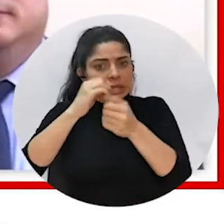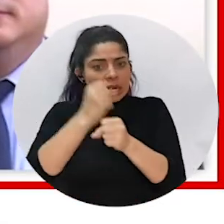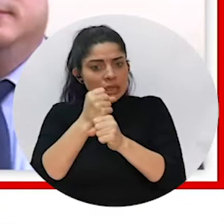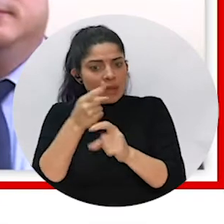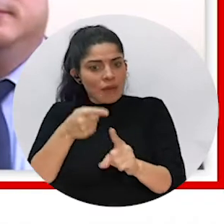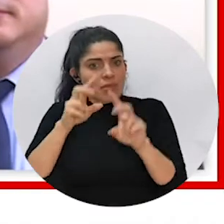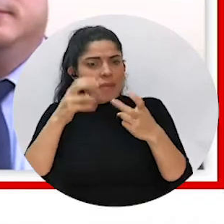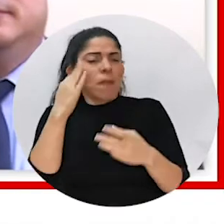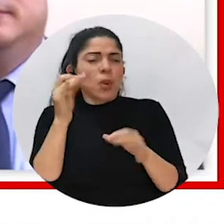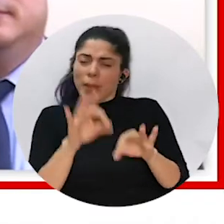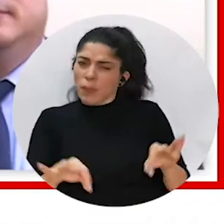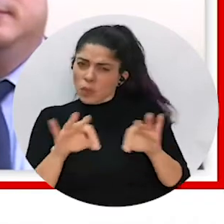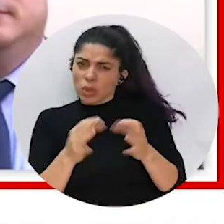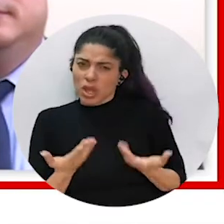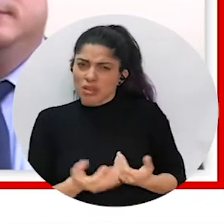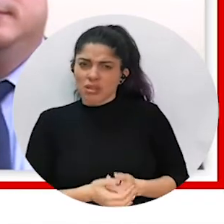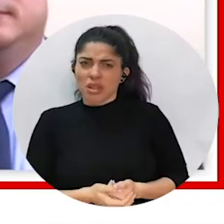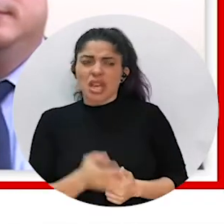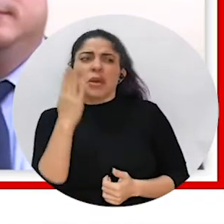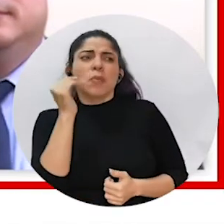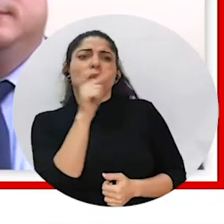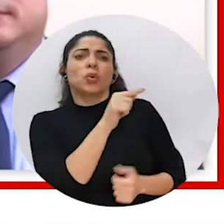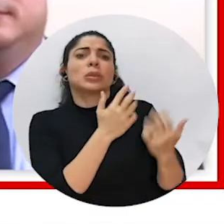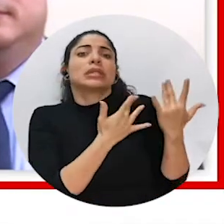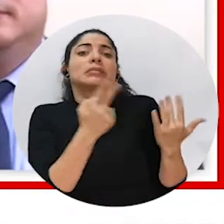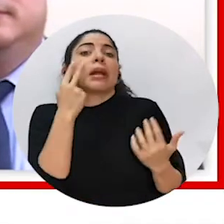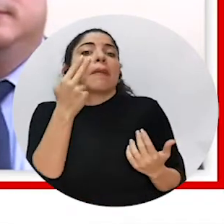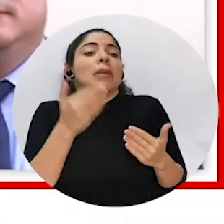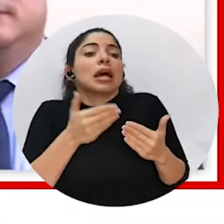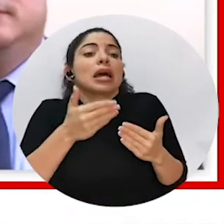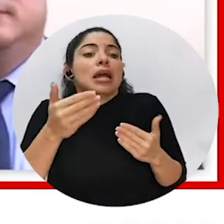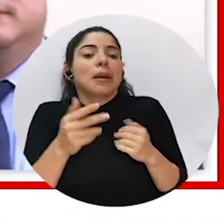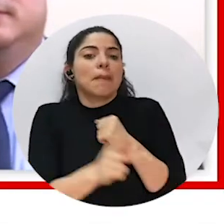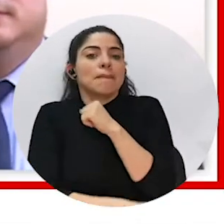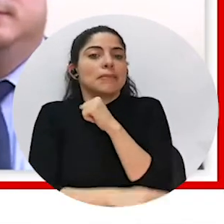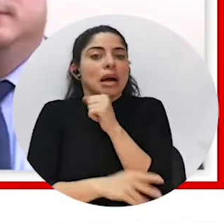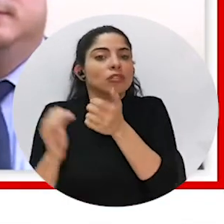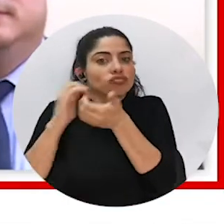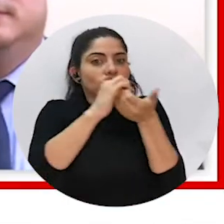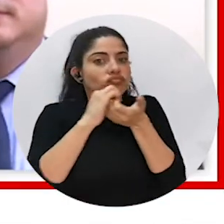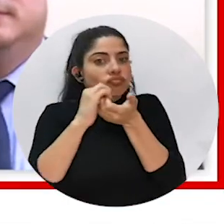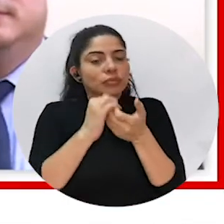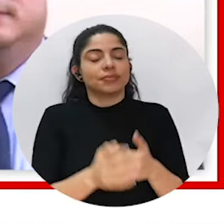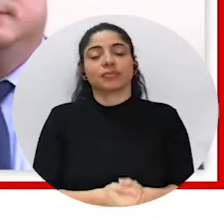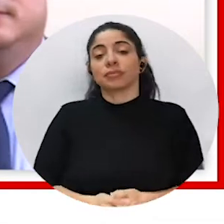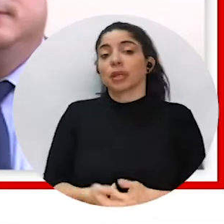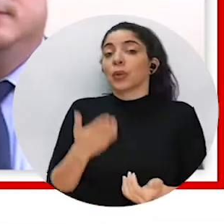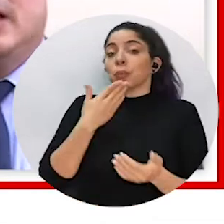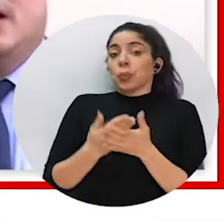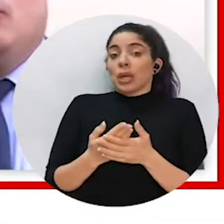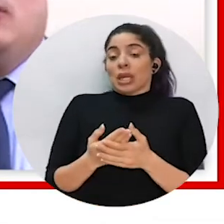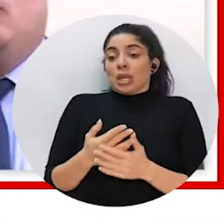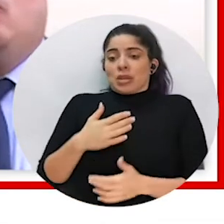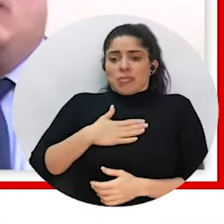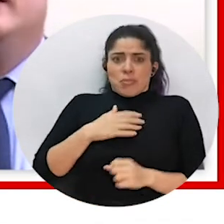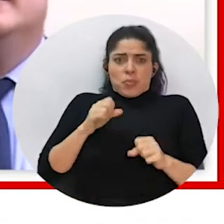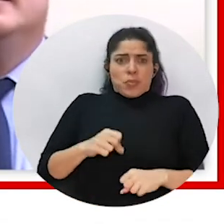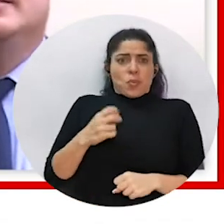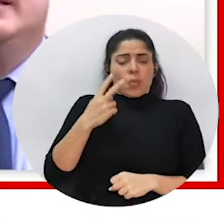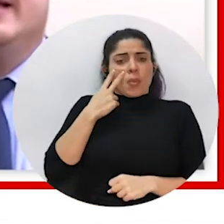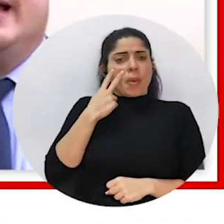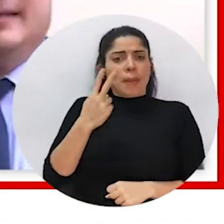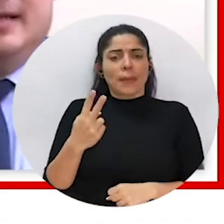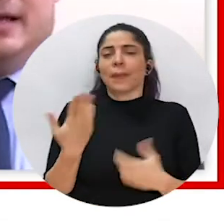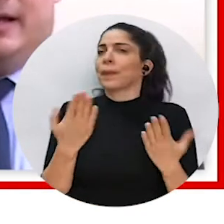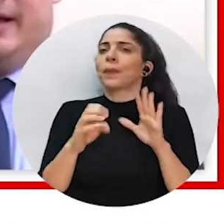engagement on this issue? Why is it so important? And what do you hope to see in terms of multilateral engagement? Well, one